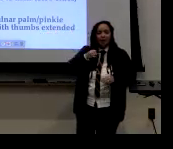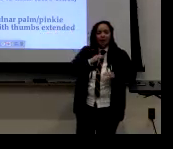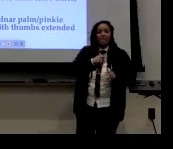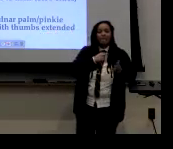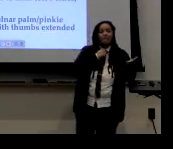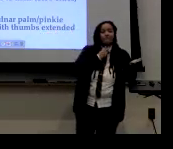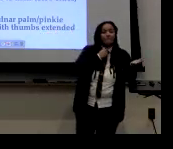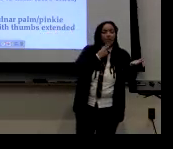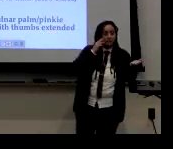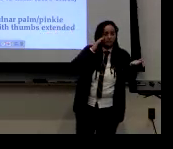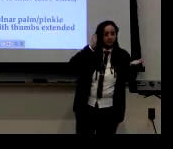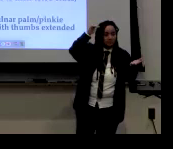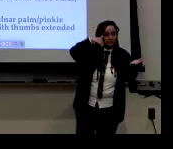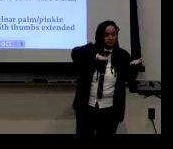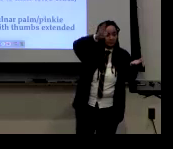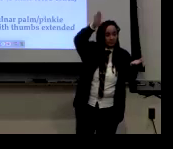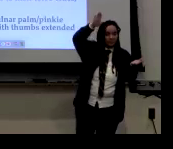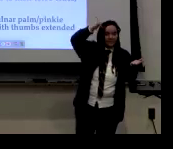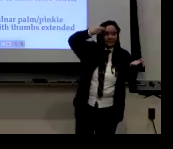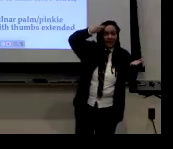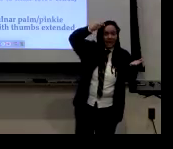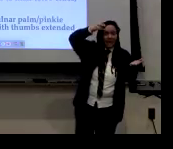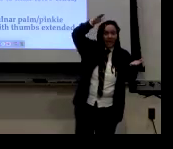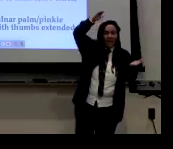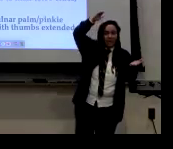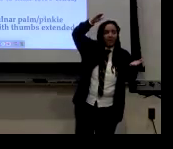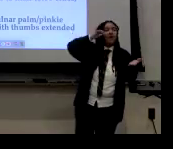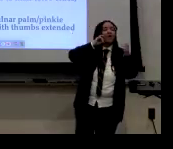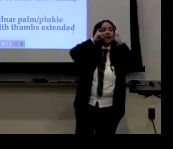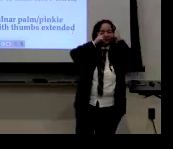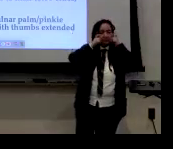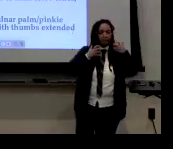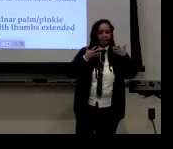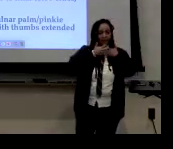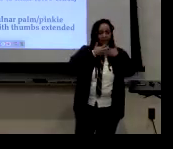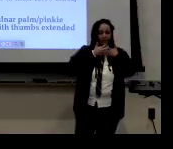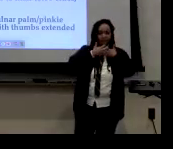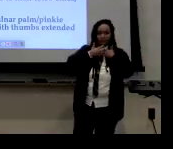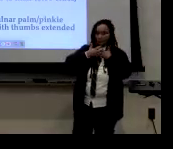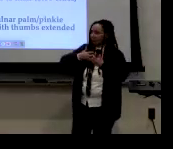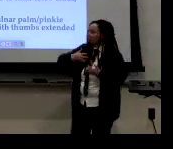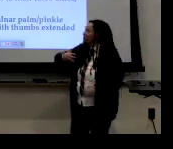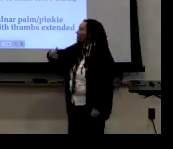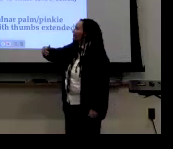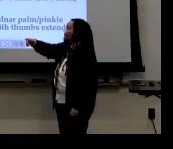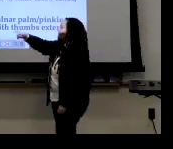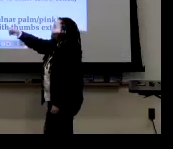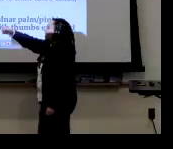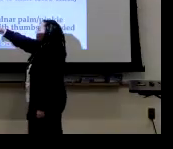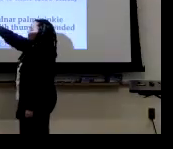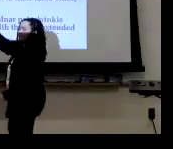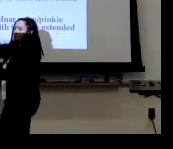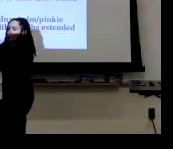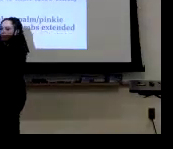So when you think about voice intonation. You know, when your voice going up and down. When it's high. Your expression tends to match.